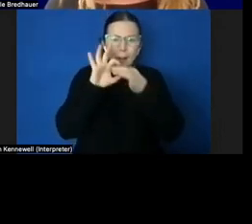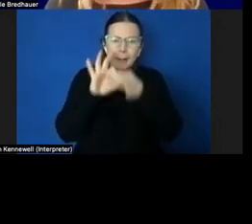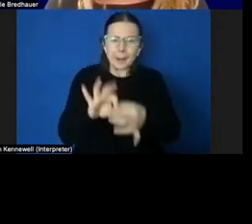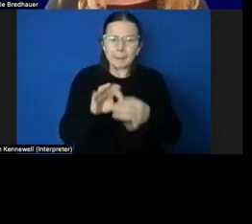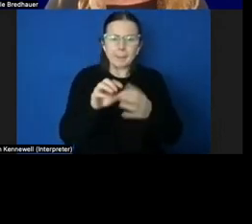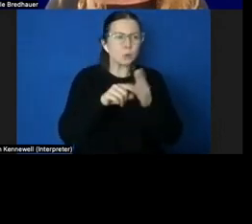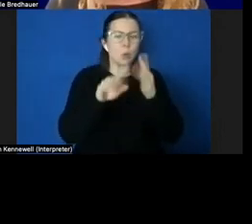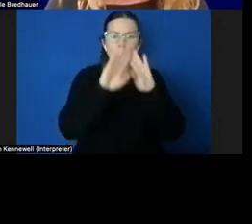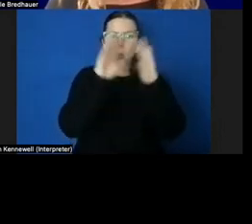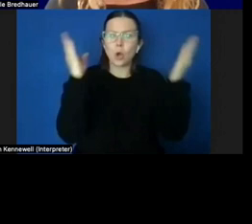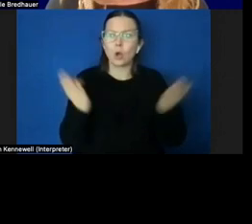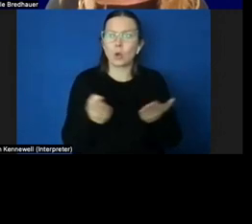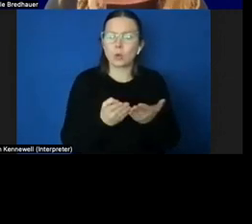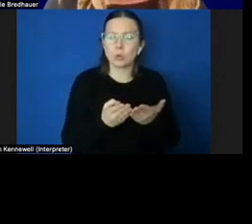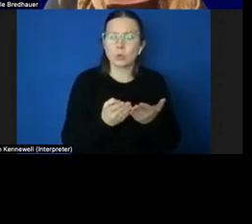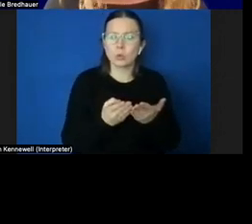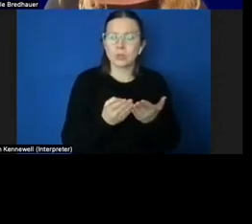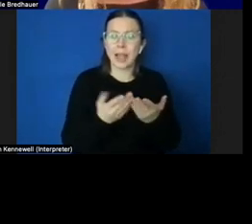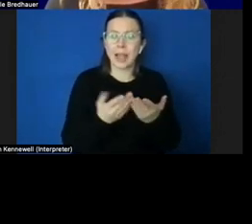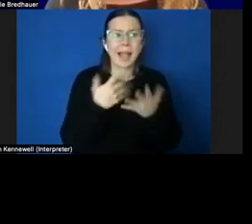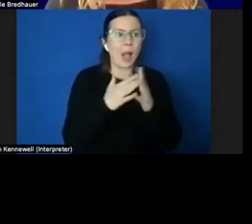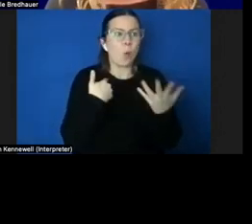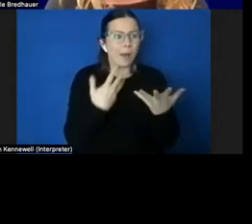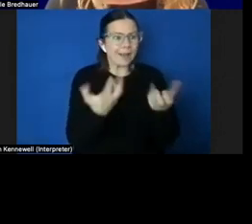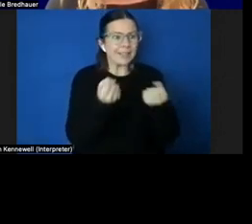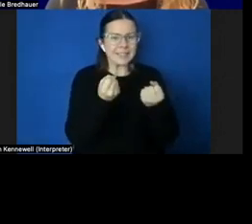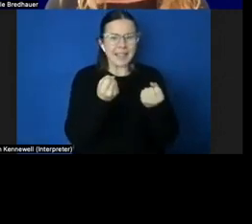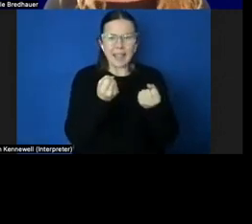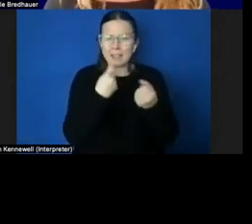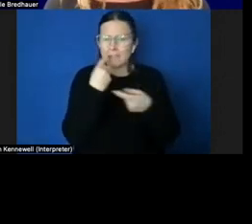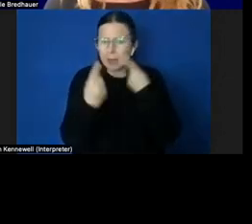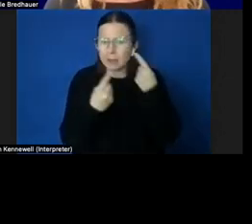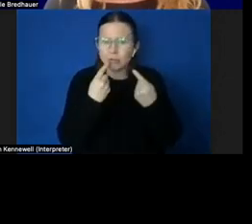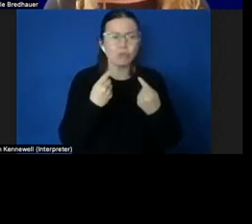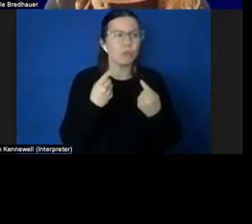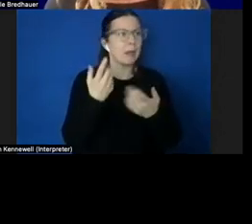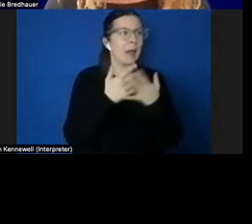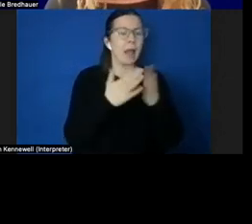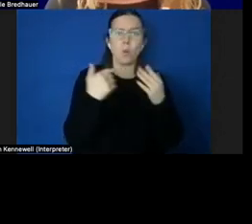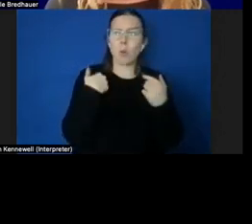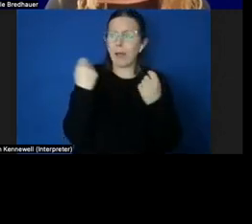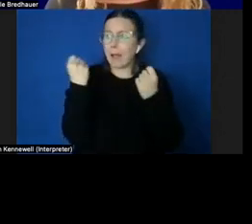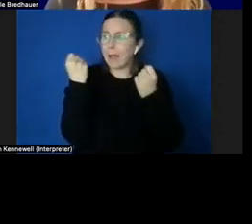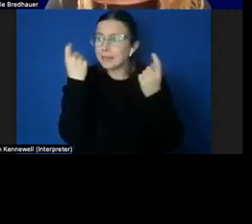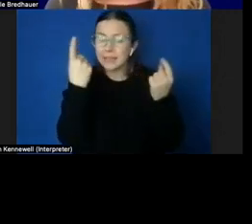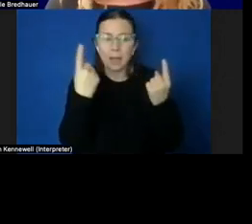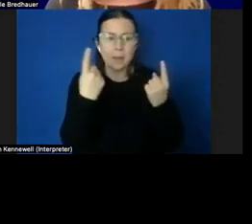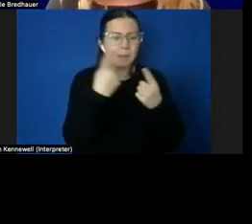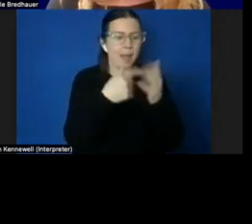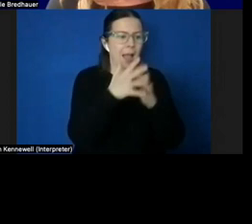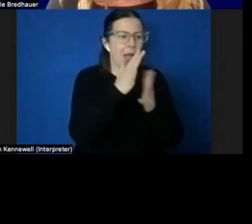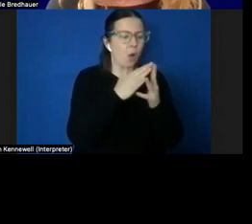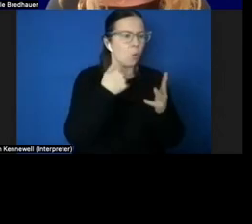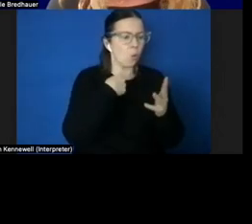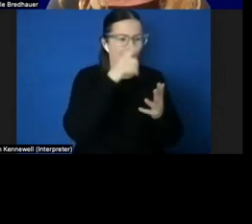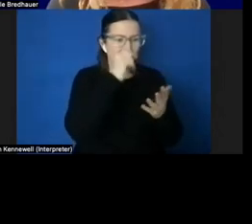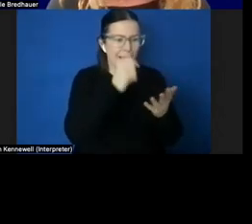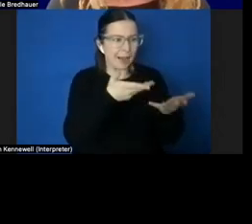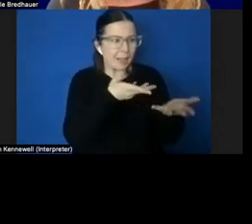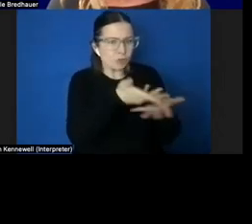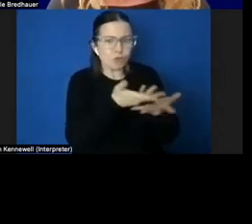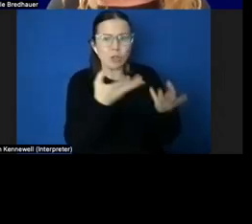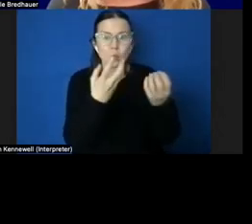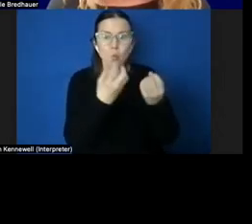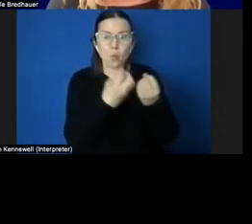way in which we obtain information, gain understanding and interact with objects, people and the